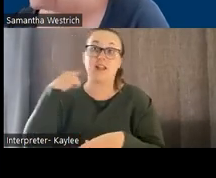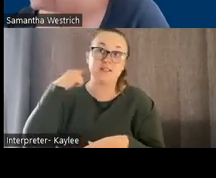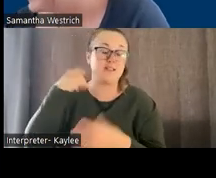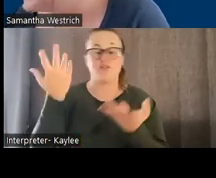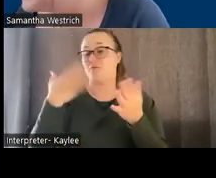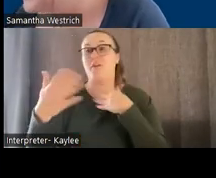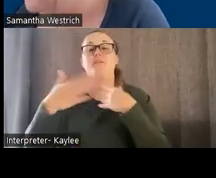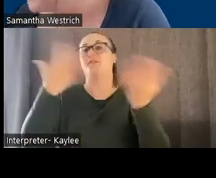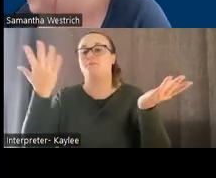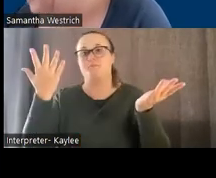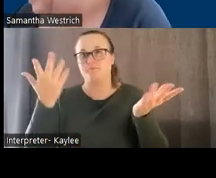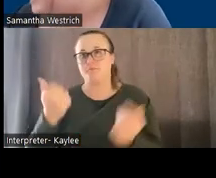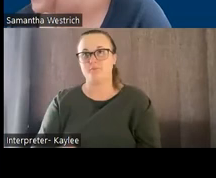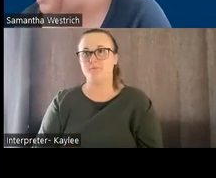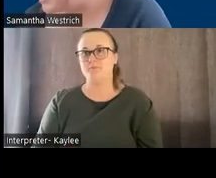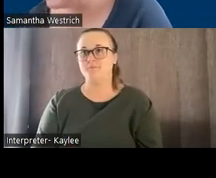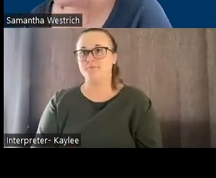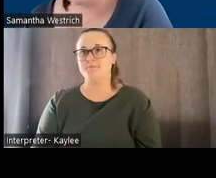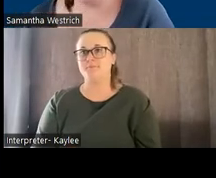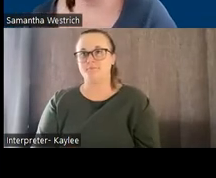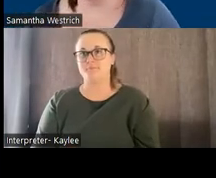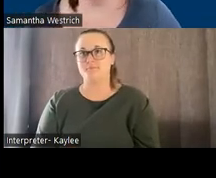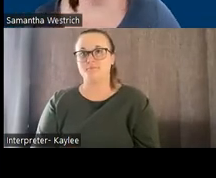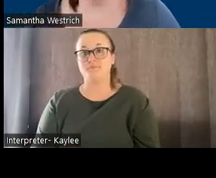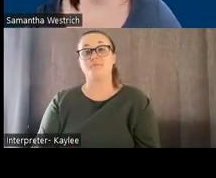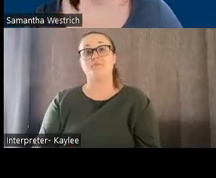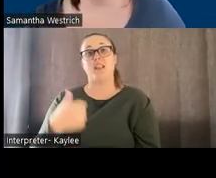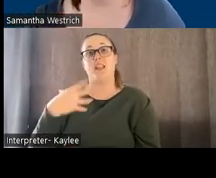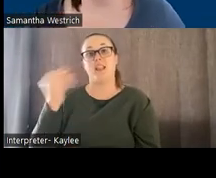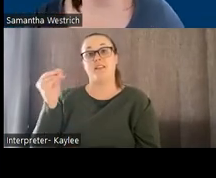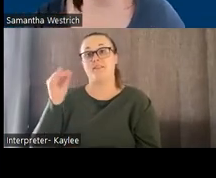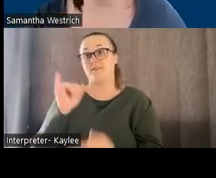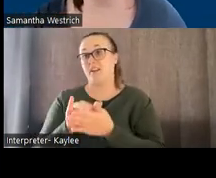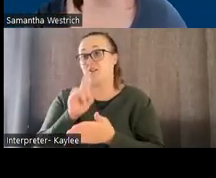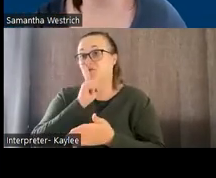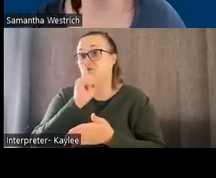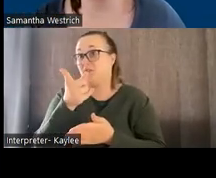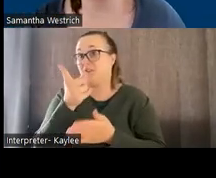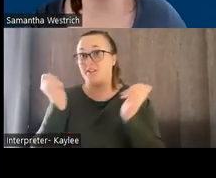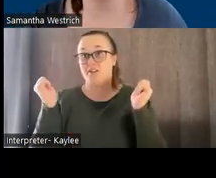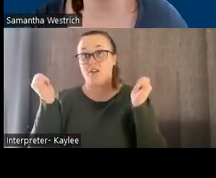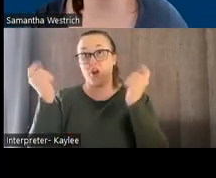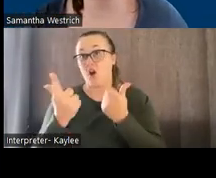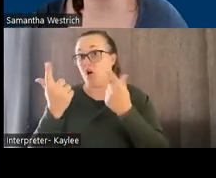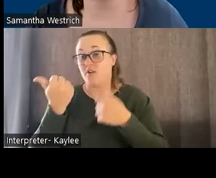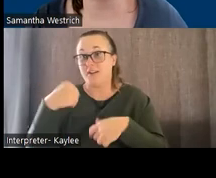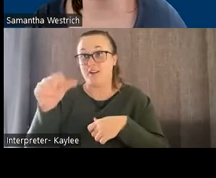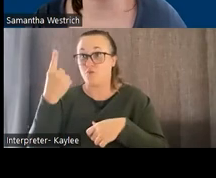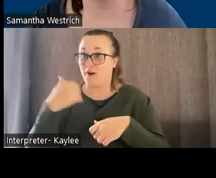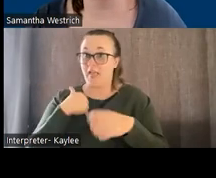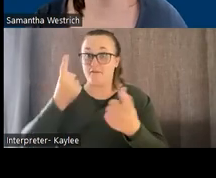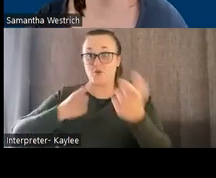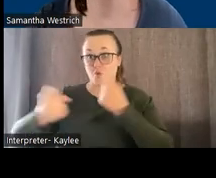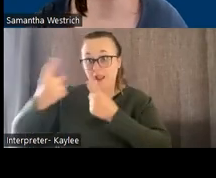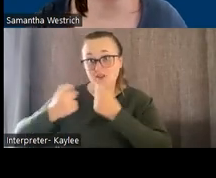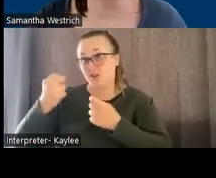individualize. And that is pretty much it, unless there's a question or something I think anybody wants to see, that's